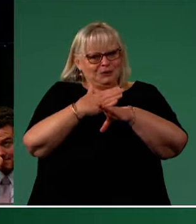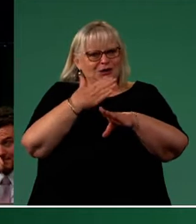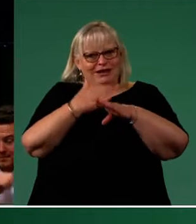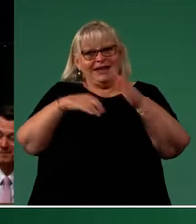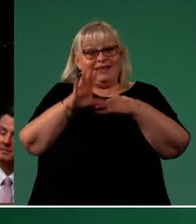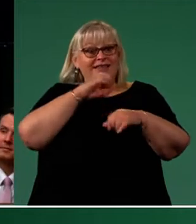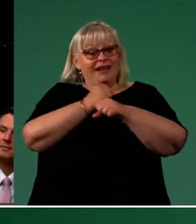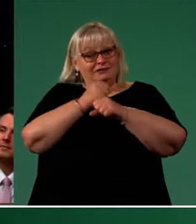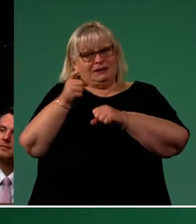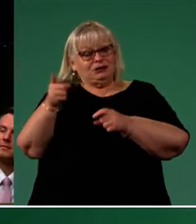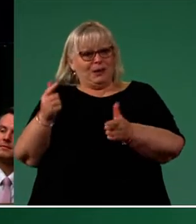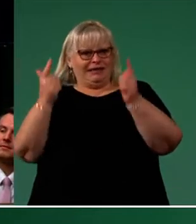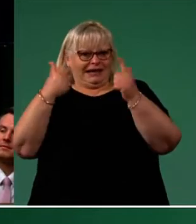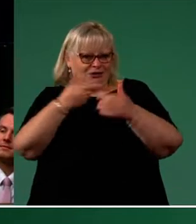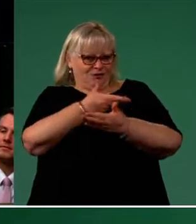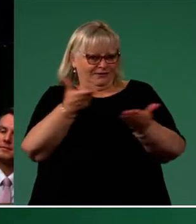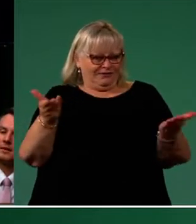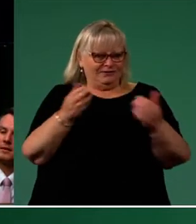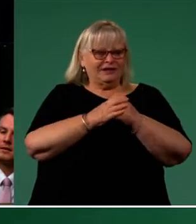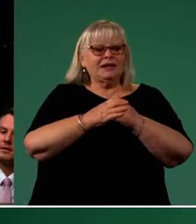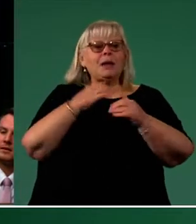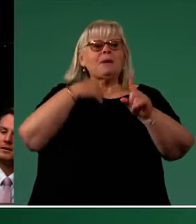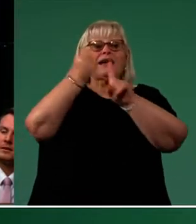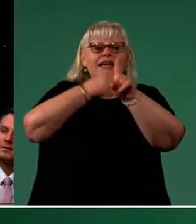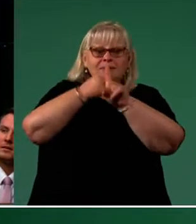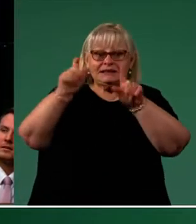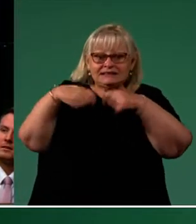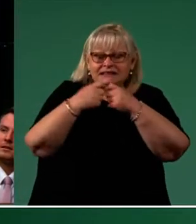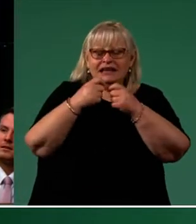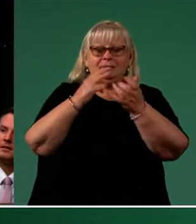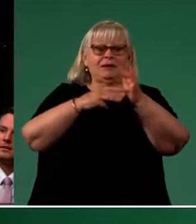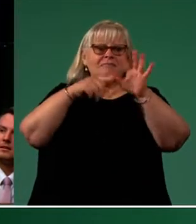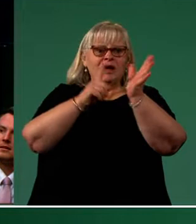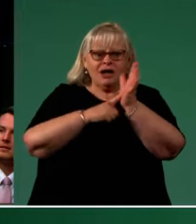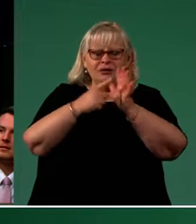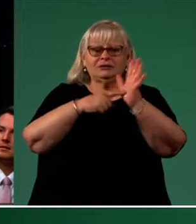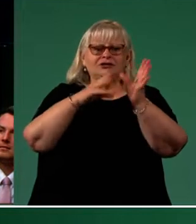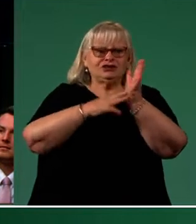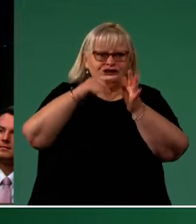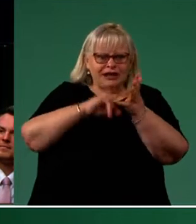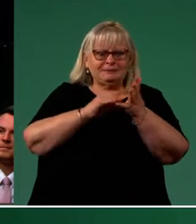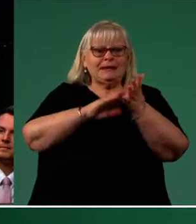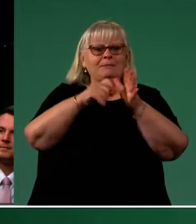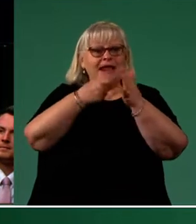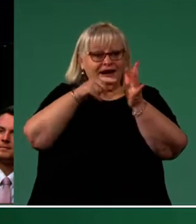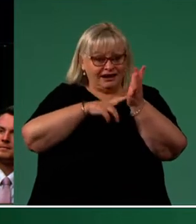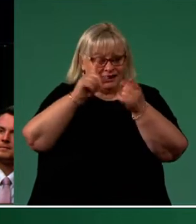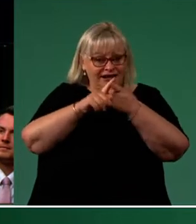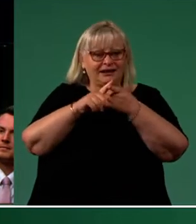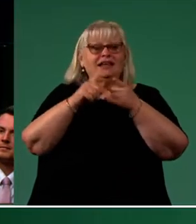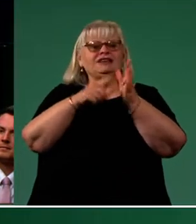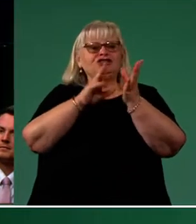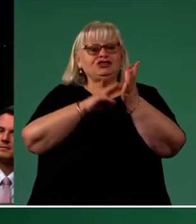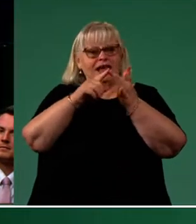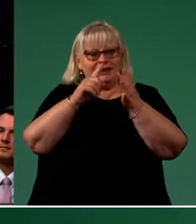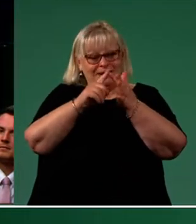government that you lead. To my wonderful campaign team, to Michael Butterworth, James Gibson, Madeleine Knight, Janani Janata and